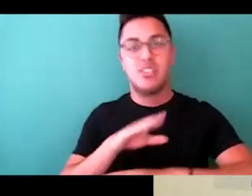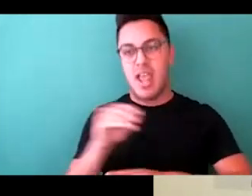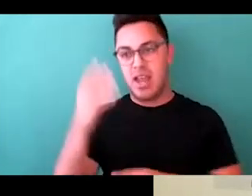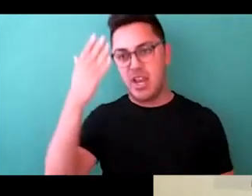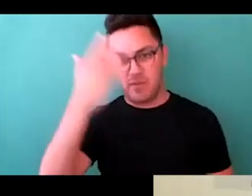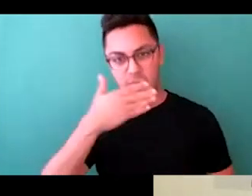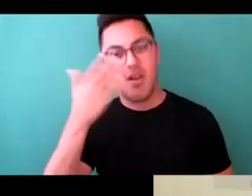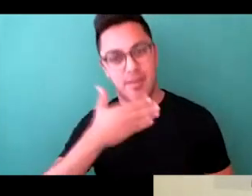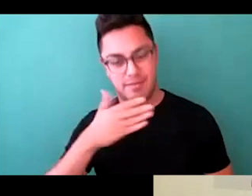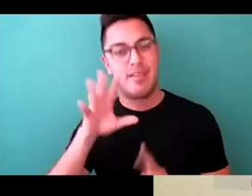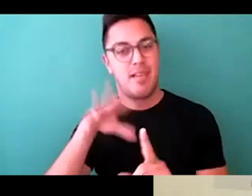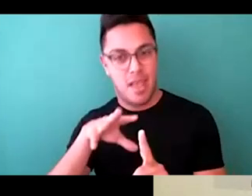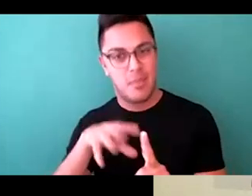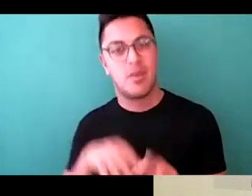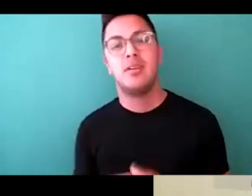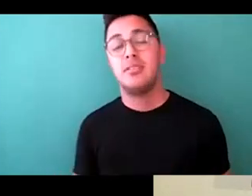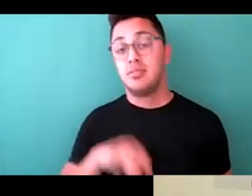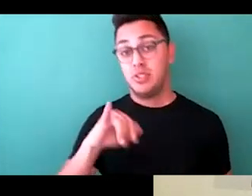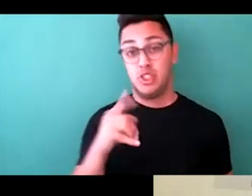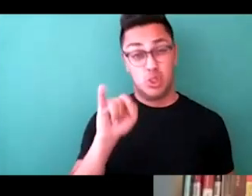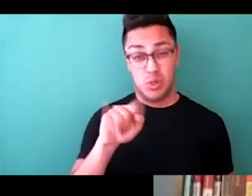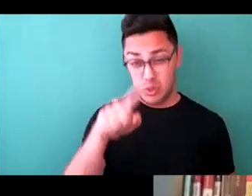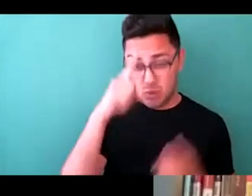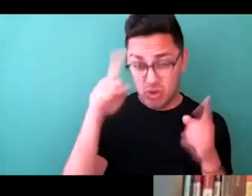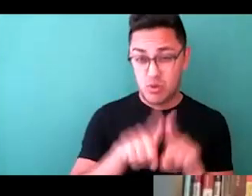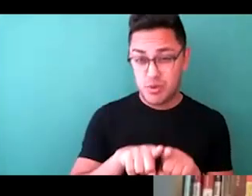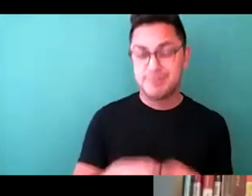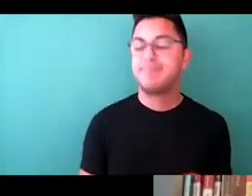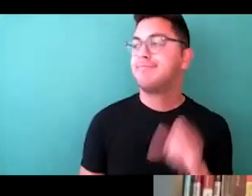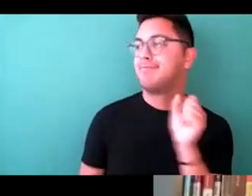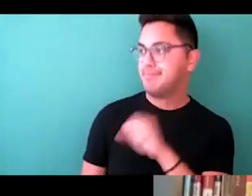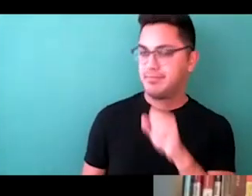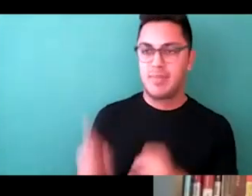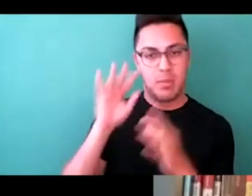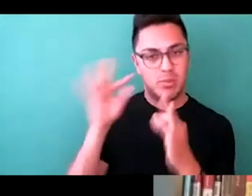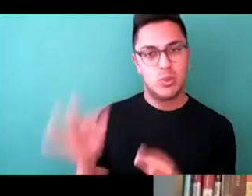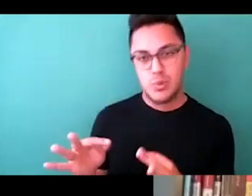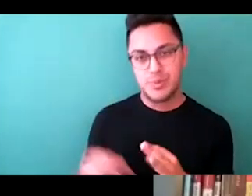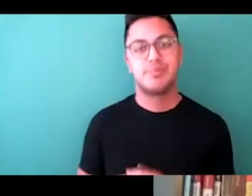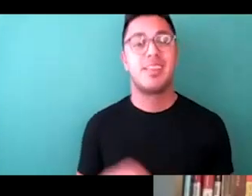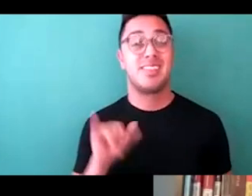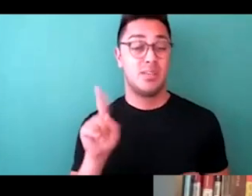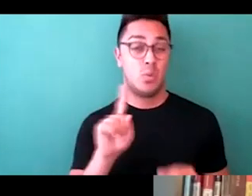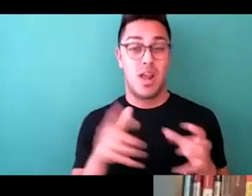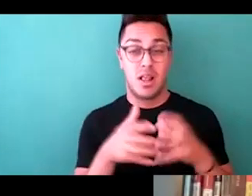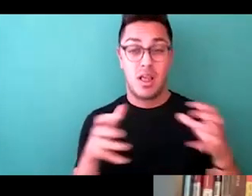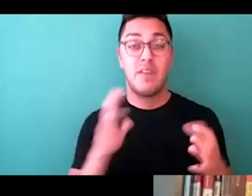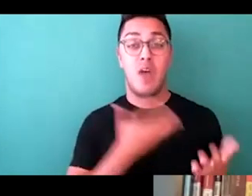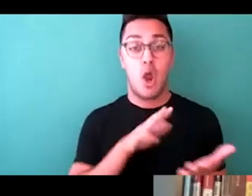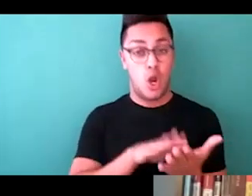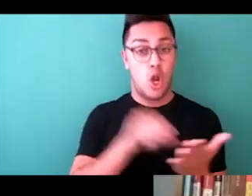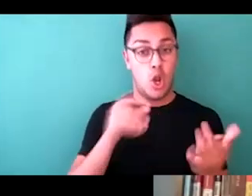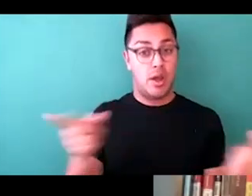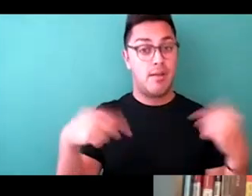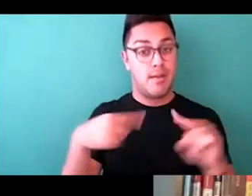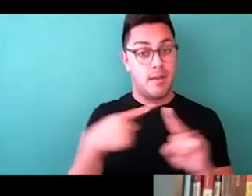the runway. Jody, would you agree with that? Absolutely. You know, that's where a lot of our learning has come from as well when